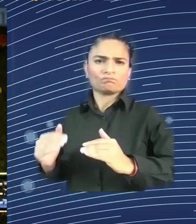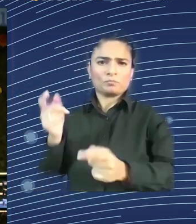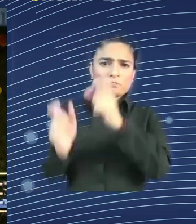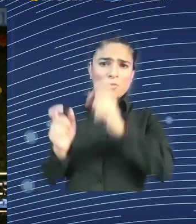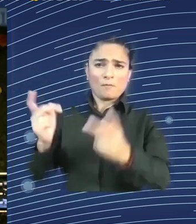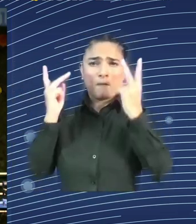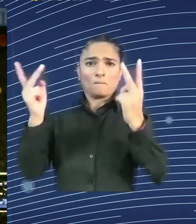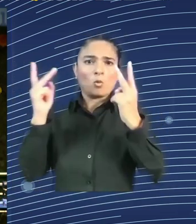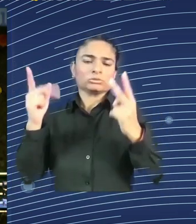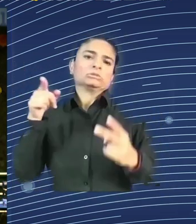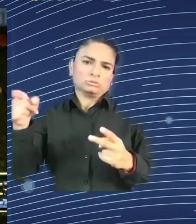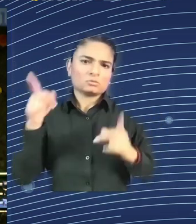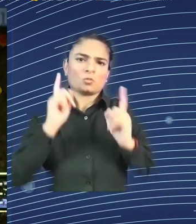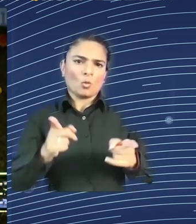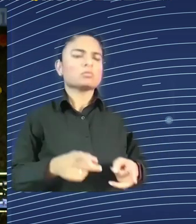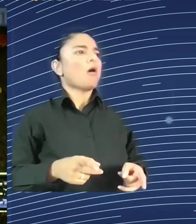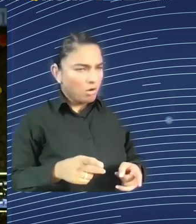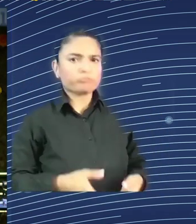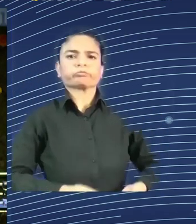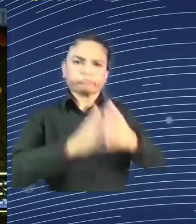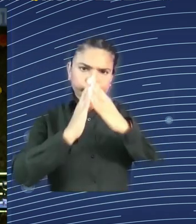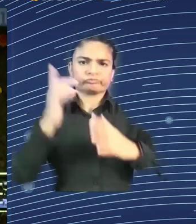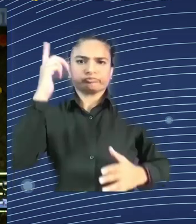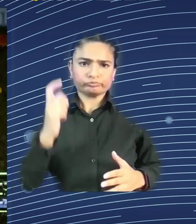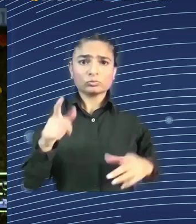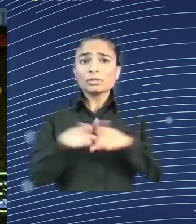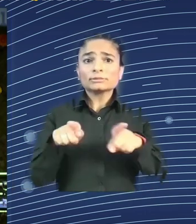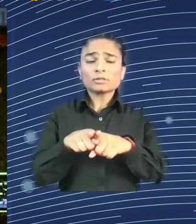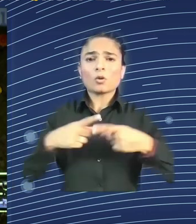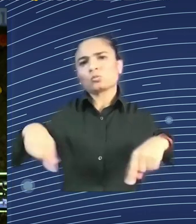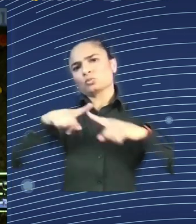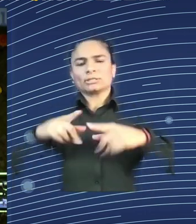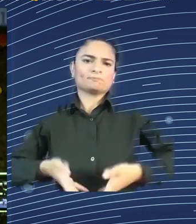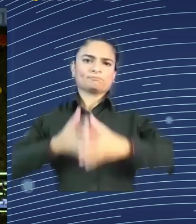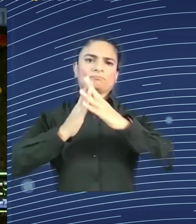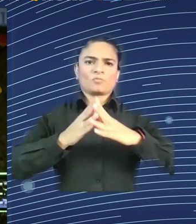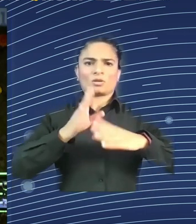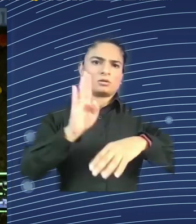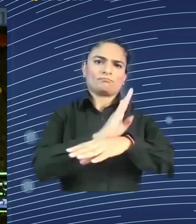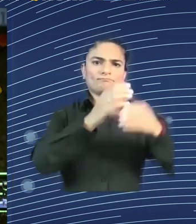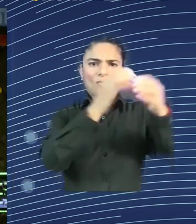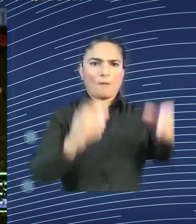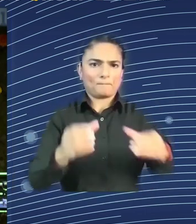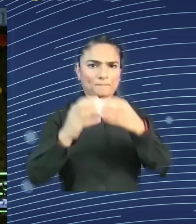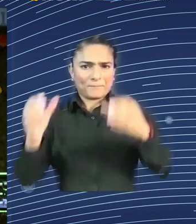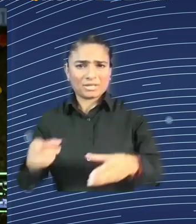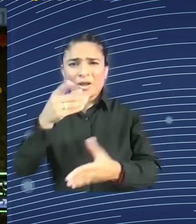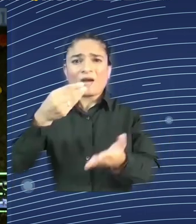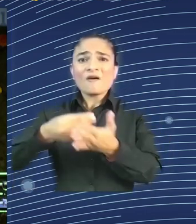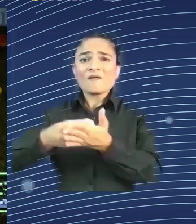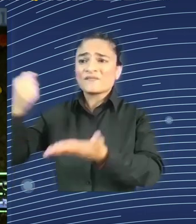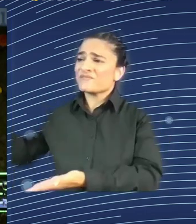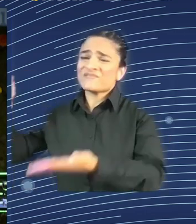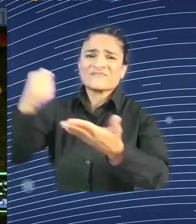it comes to scaling up your business. When it comes, especially in the deep tech sector, to